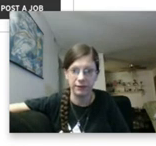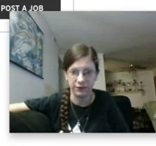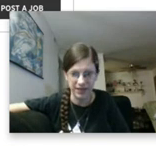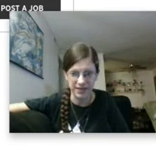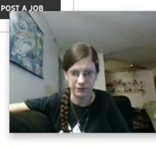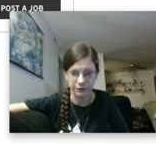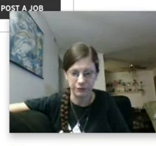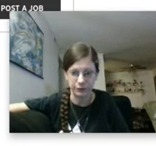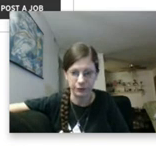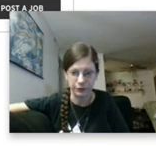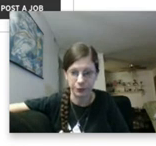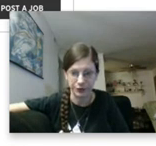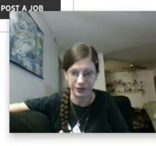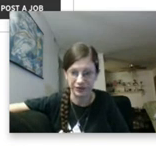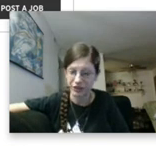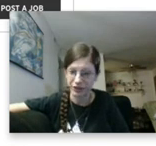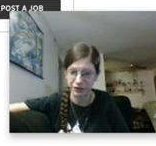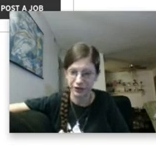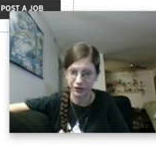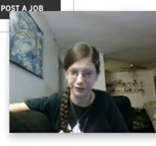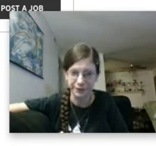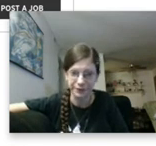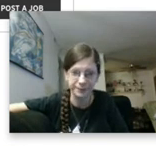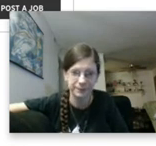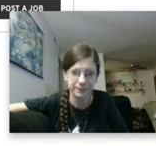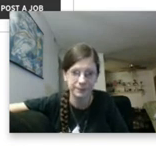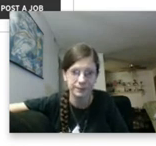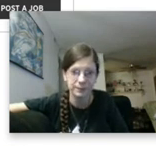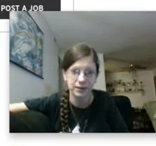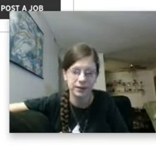I have less of a filter in the mornings. Can you tell?